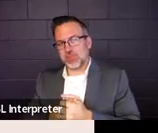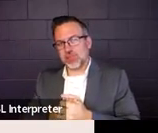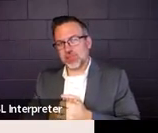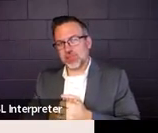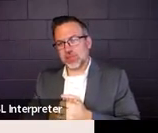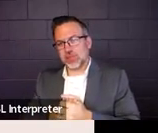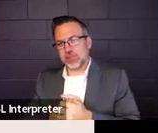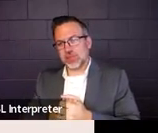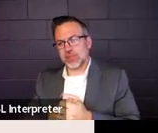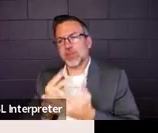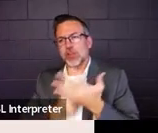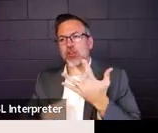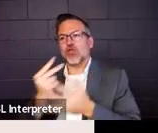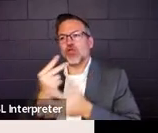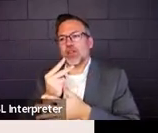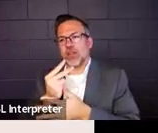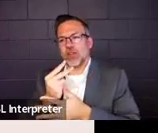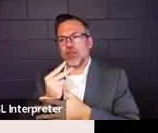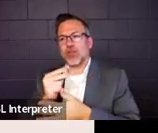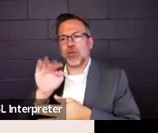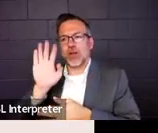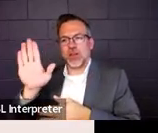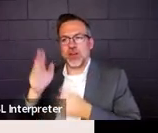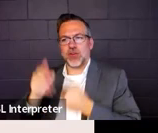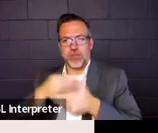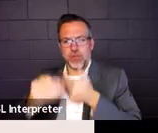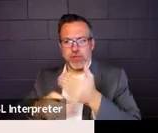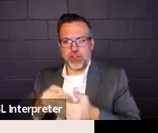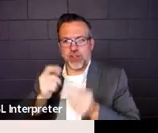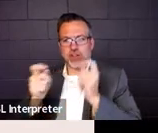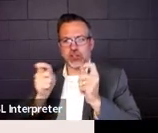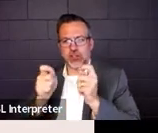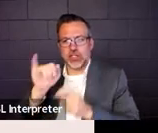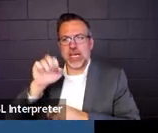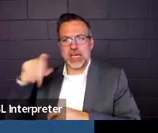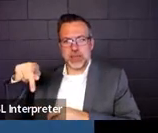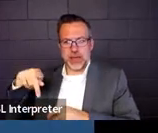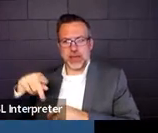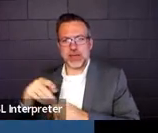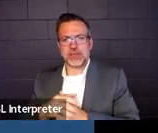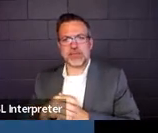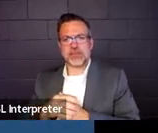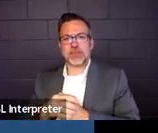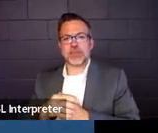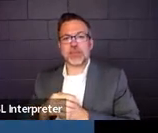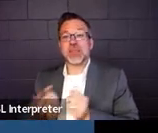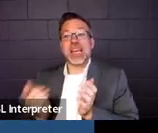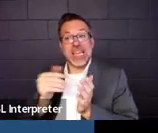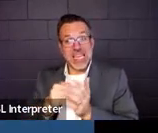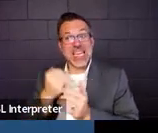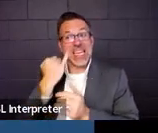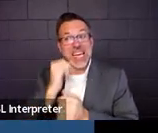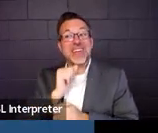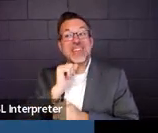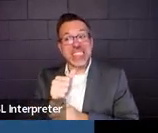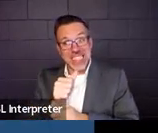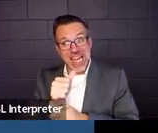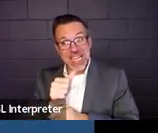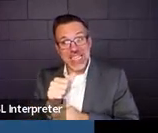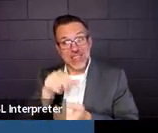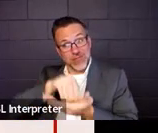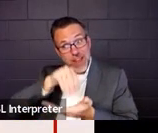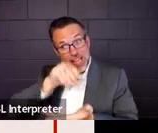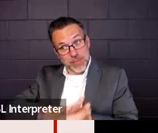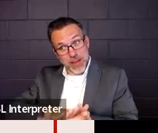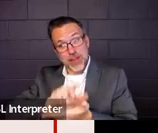Review the child's progress and mightify the IEP as appropriate. And again, if it's not in the written notice, it didn't happen.